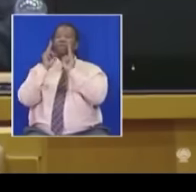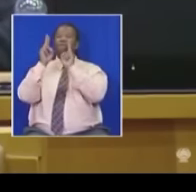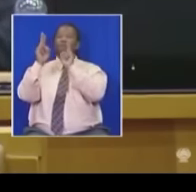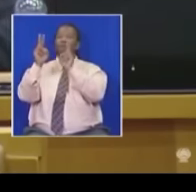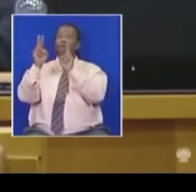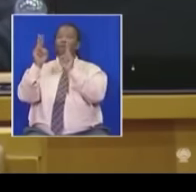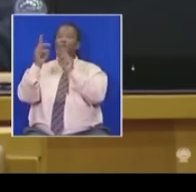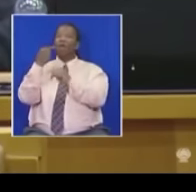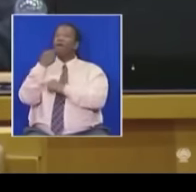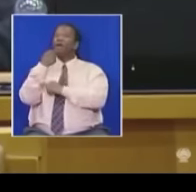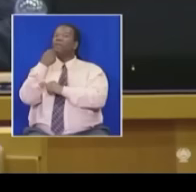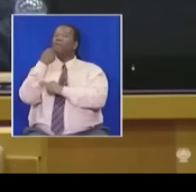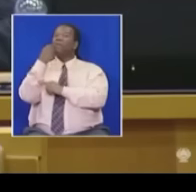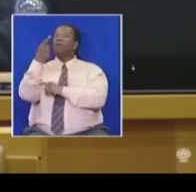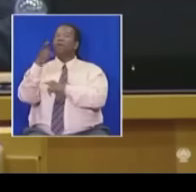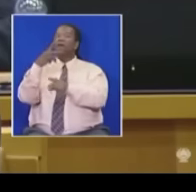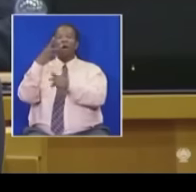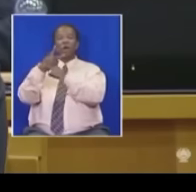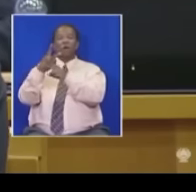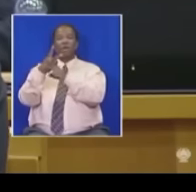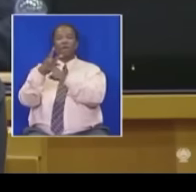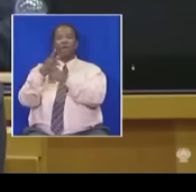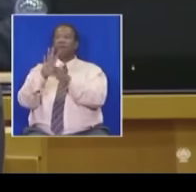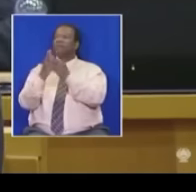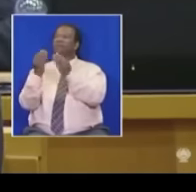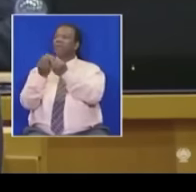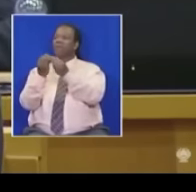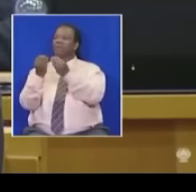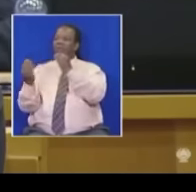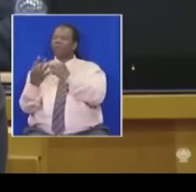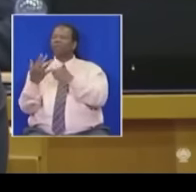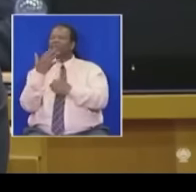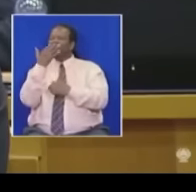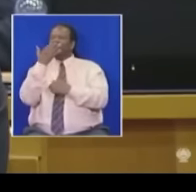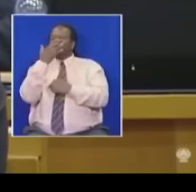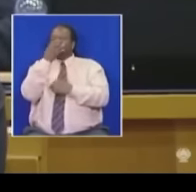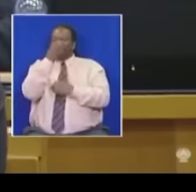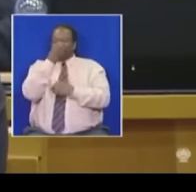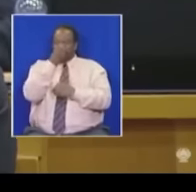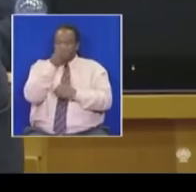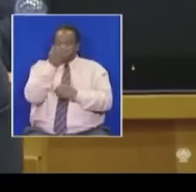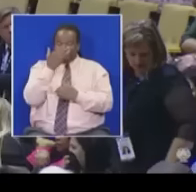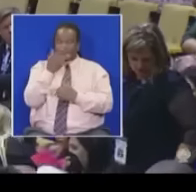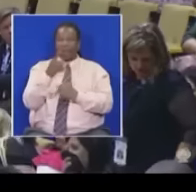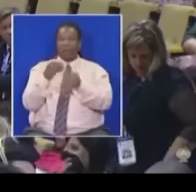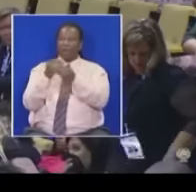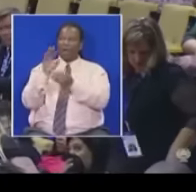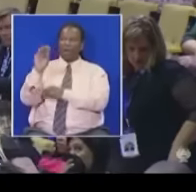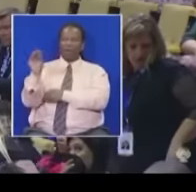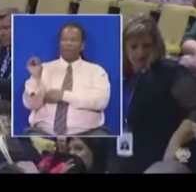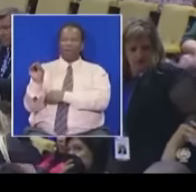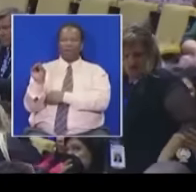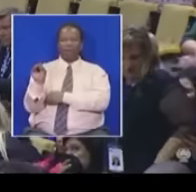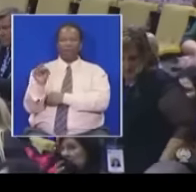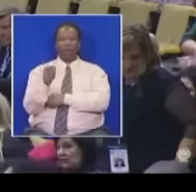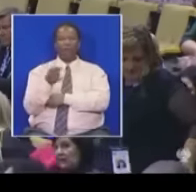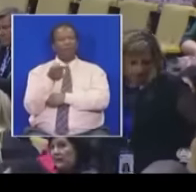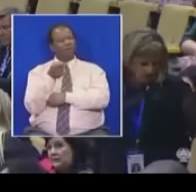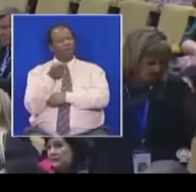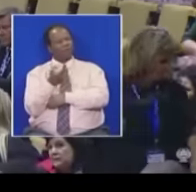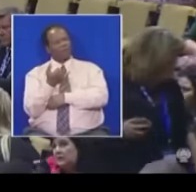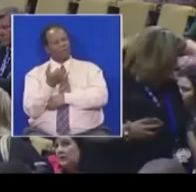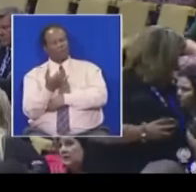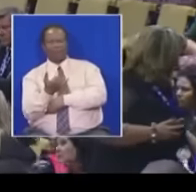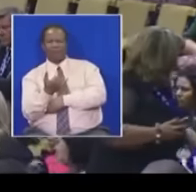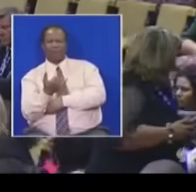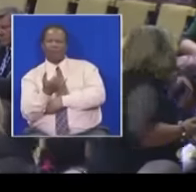to Parliament have been gassed with some form of tear gas. Madam House Chair, Madam Speaker, no democracy should have to witness